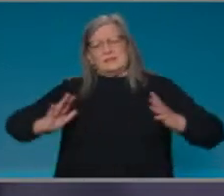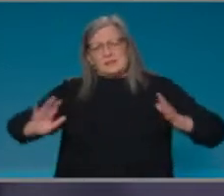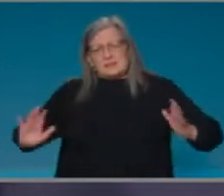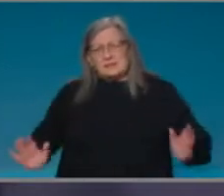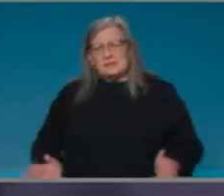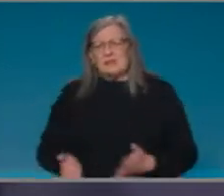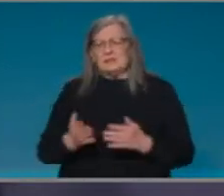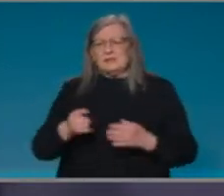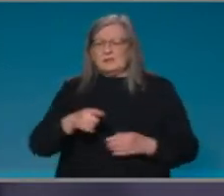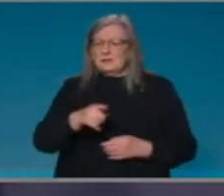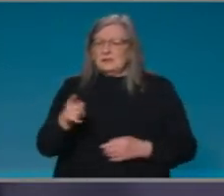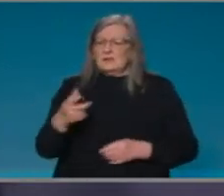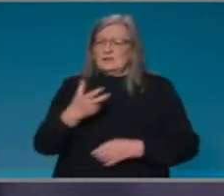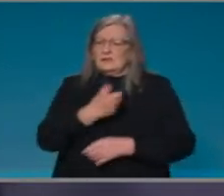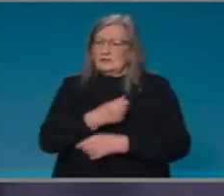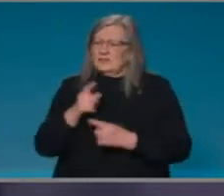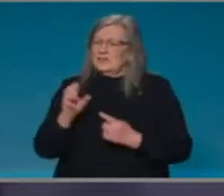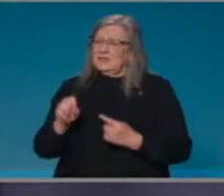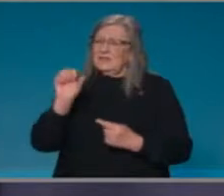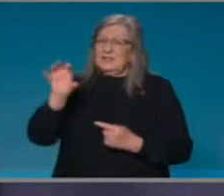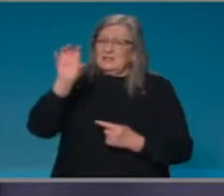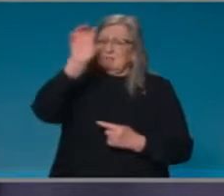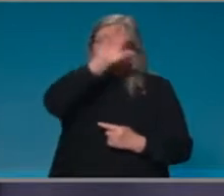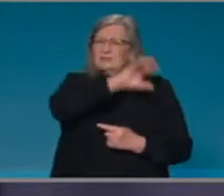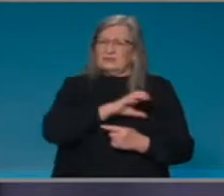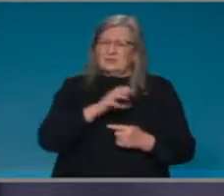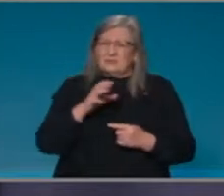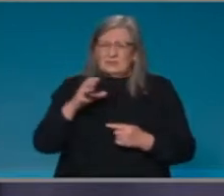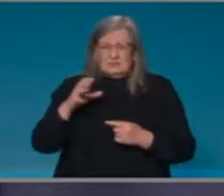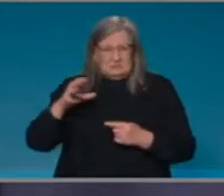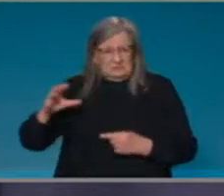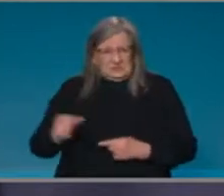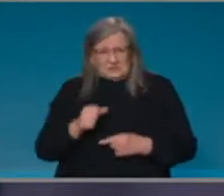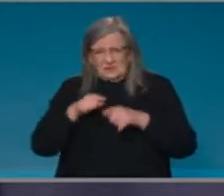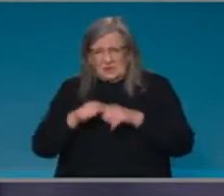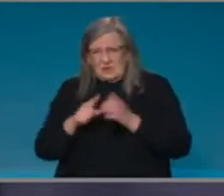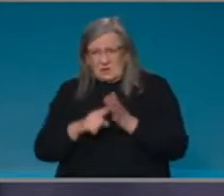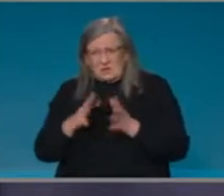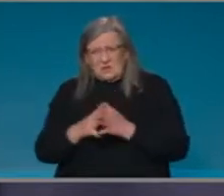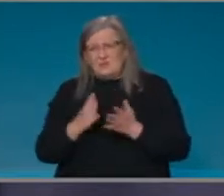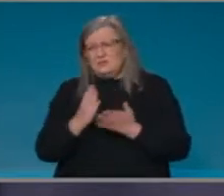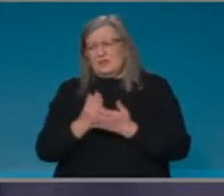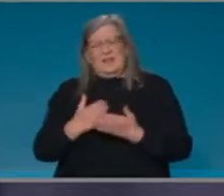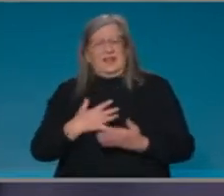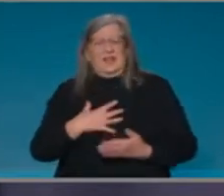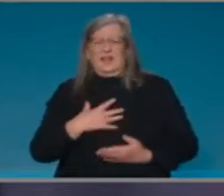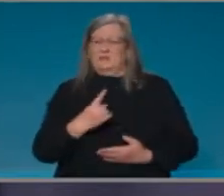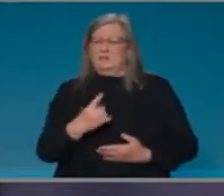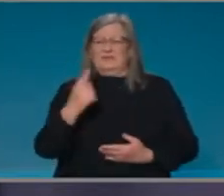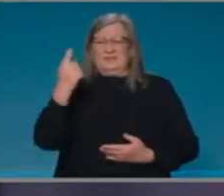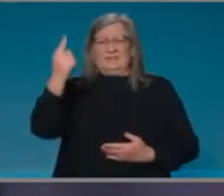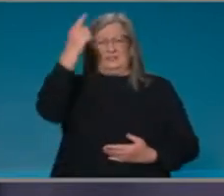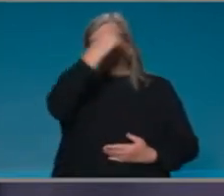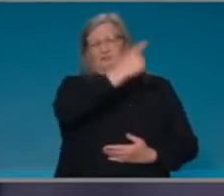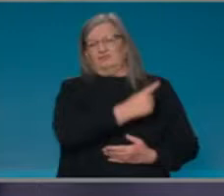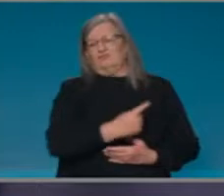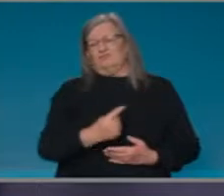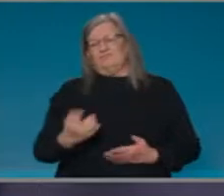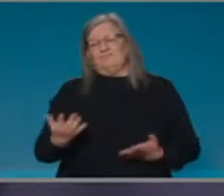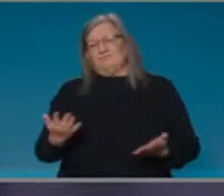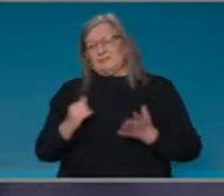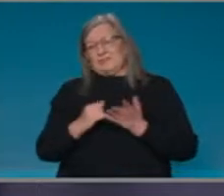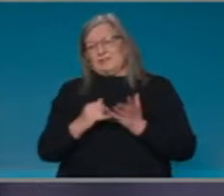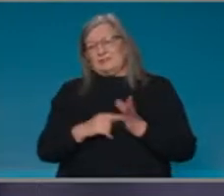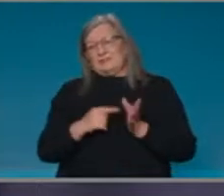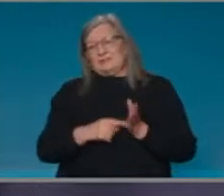ultimately chooses to do that is up to them. Um, and, uh, all I can say is I really do strongly encourage all health care